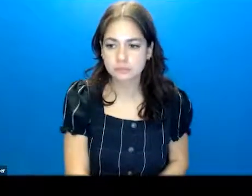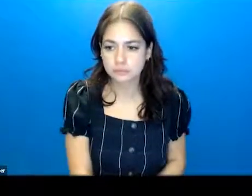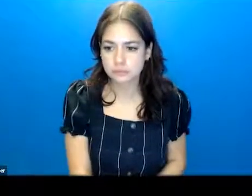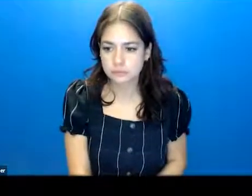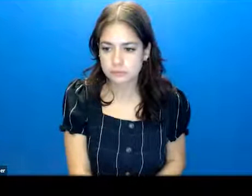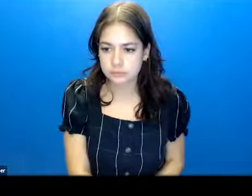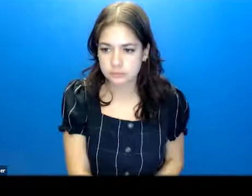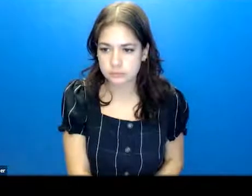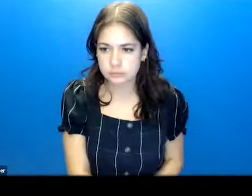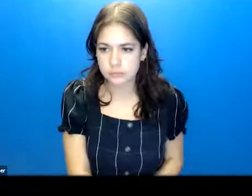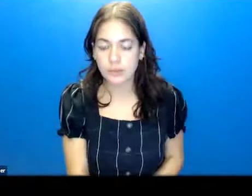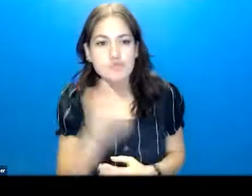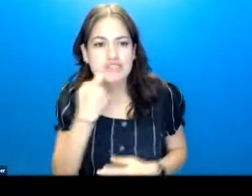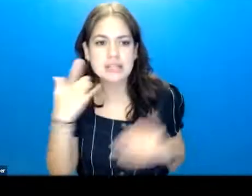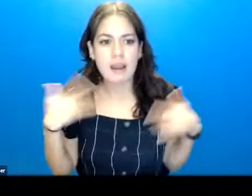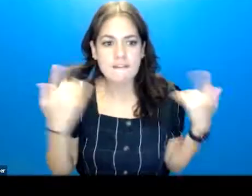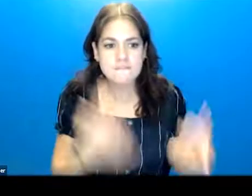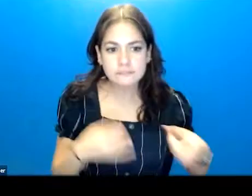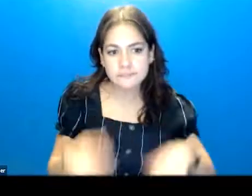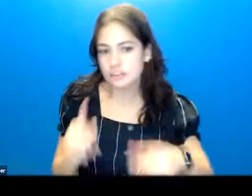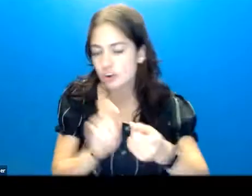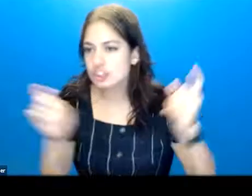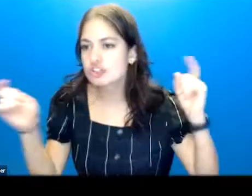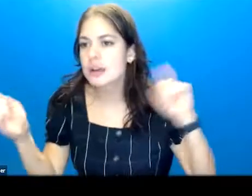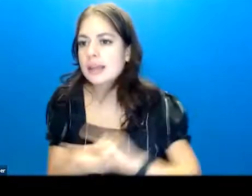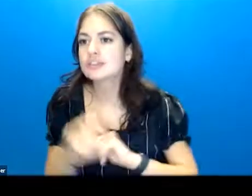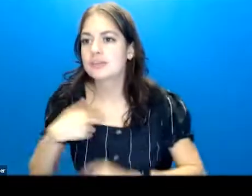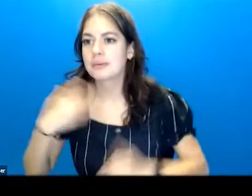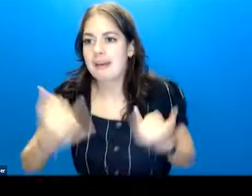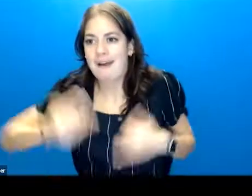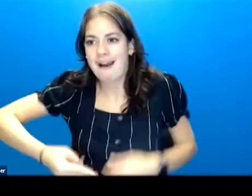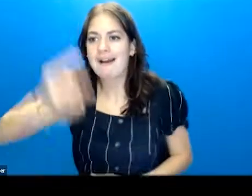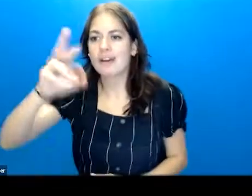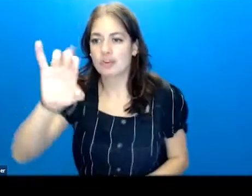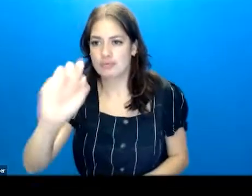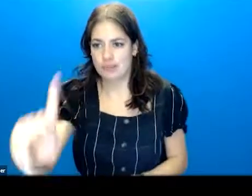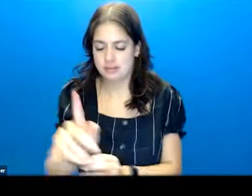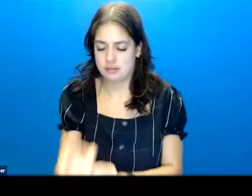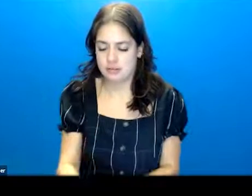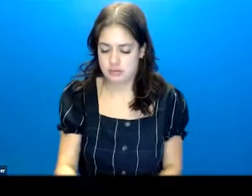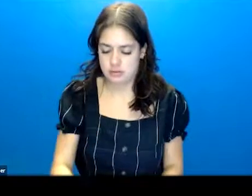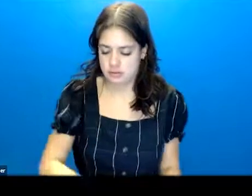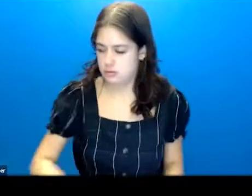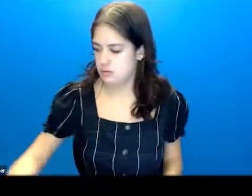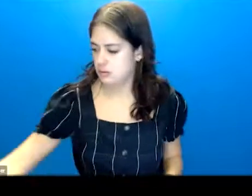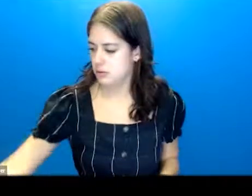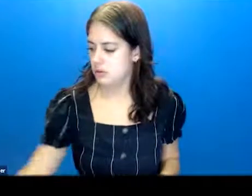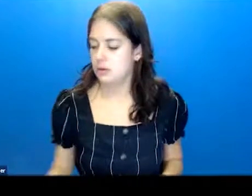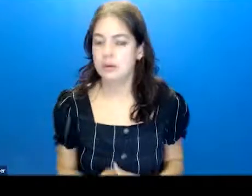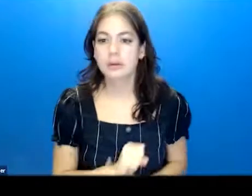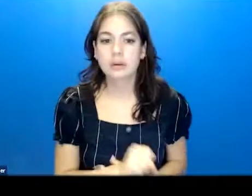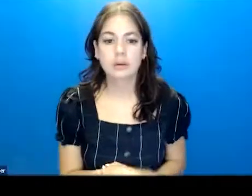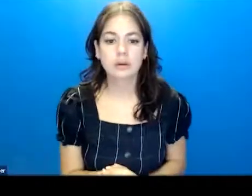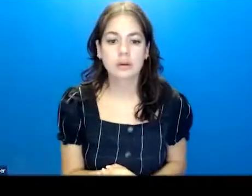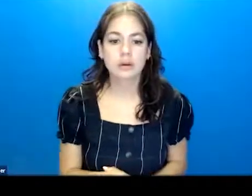changes for the person that puts them at higher risk for going in the direction of suicide. So